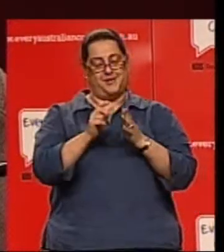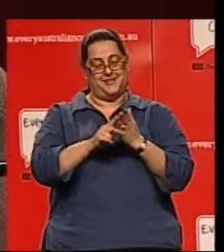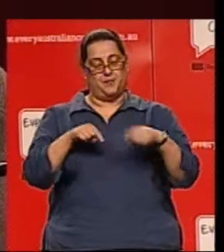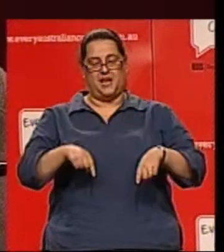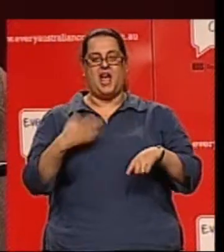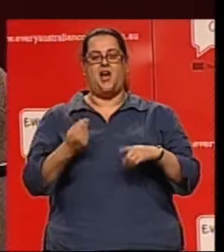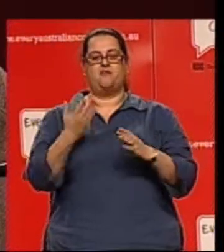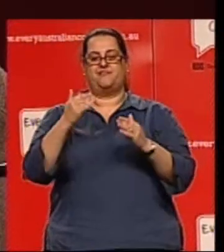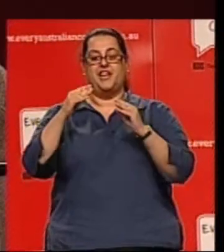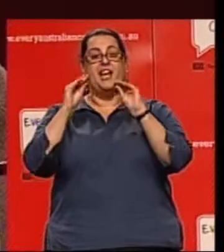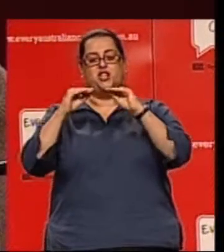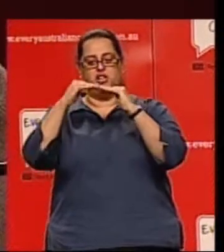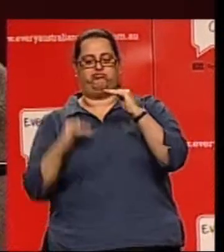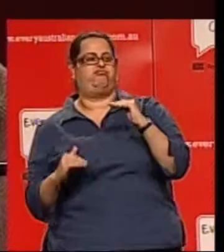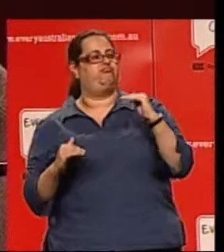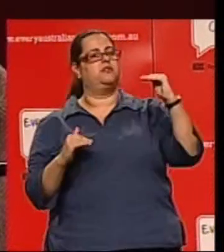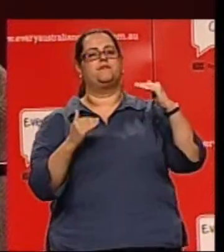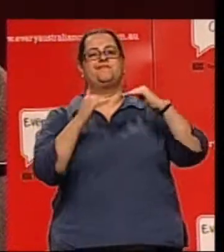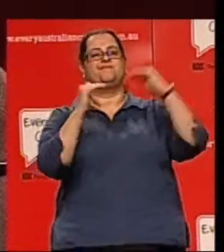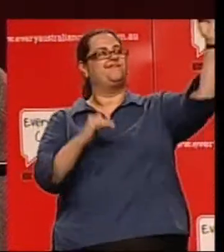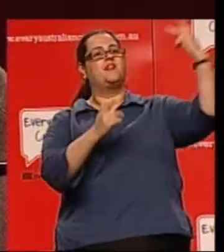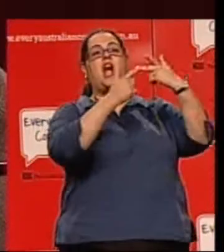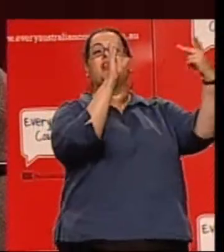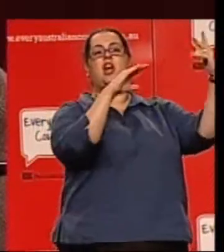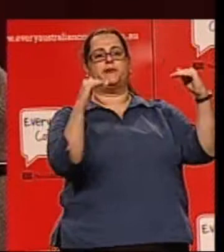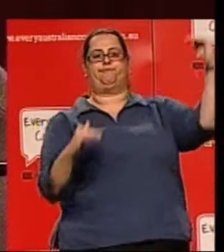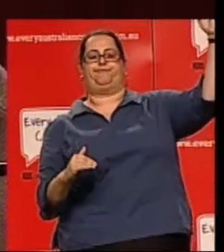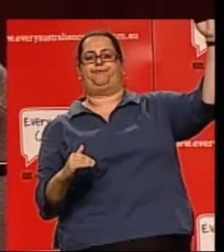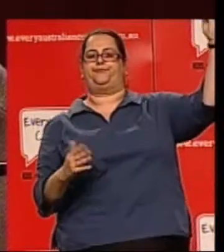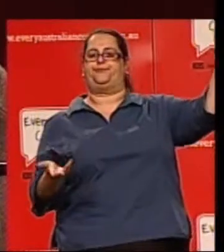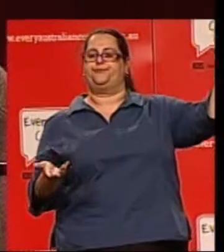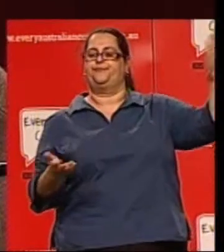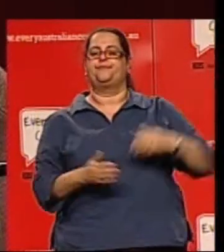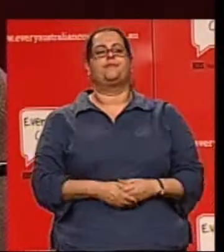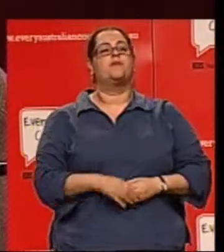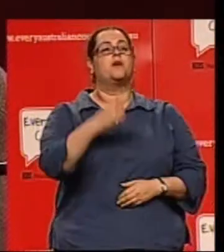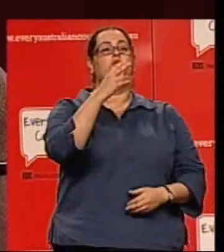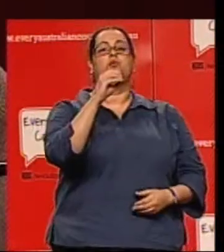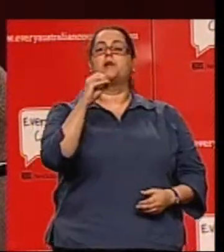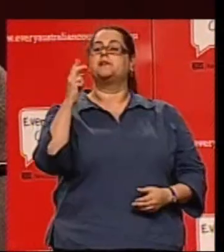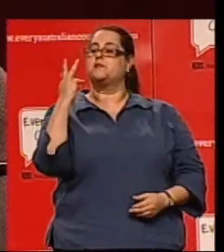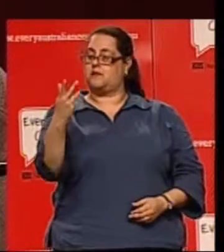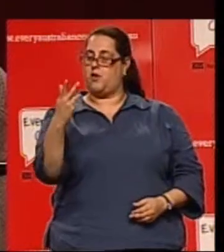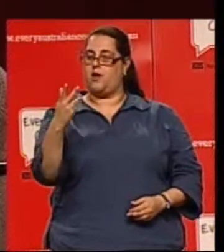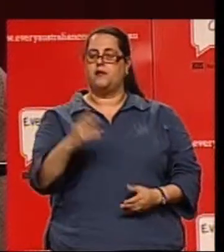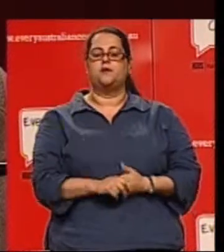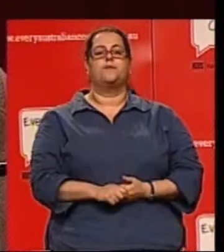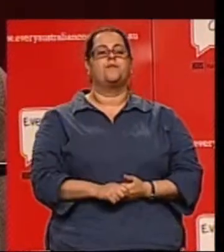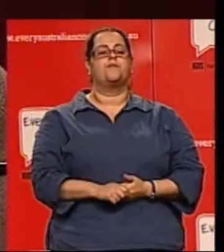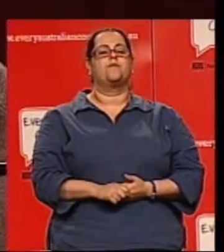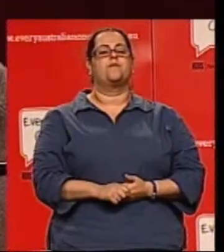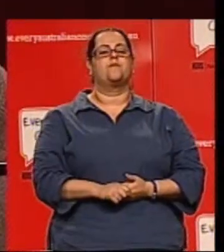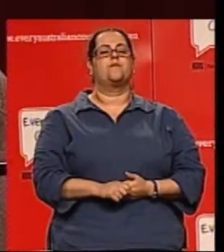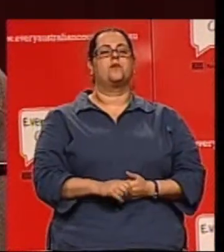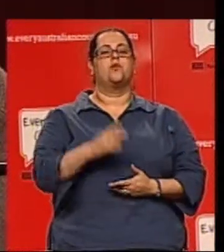education attainment rates than comparable countries. In 2009, 25%